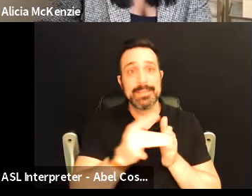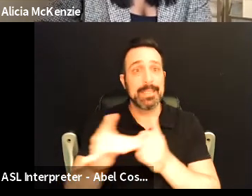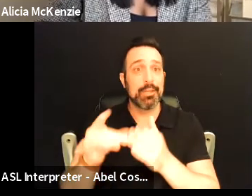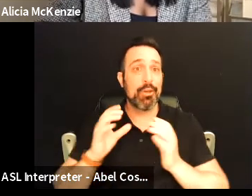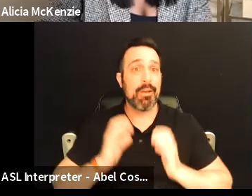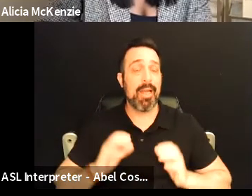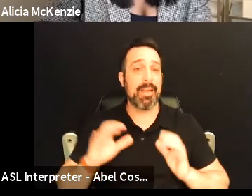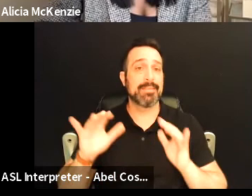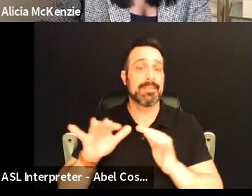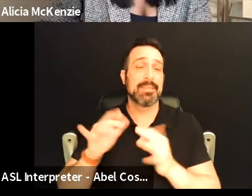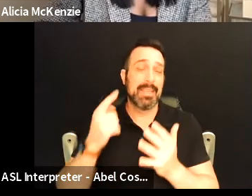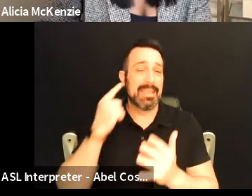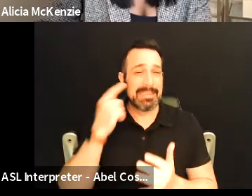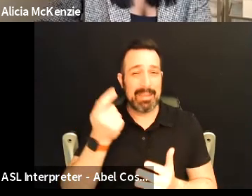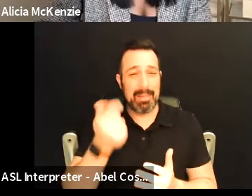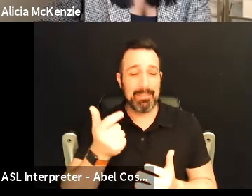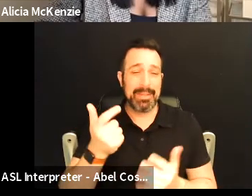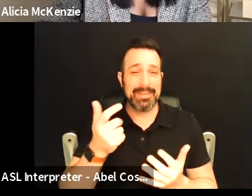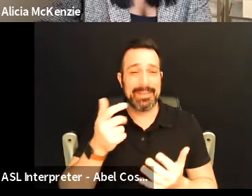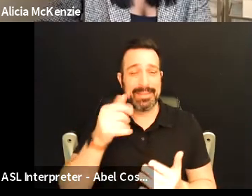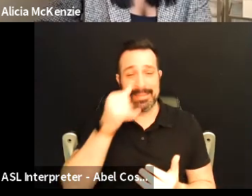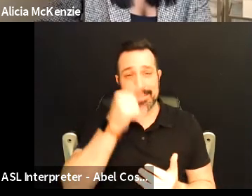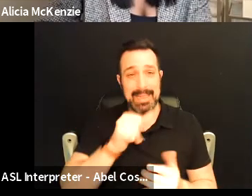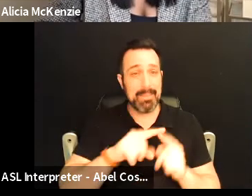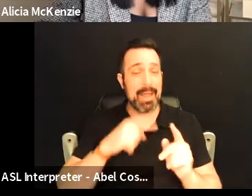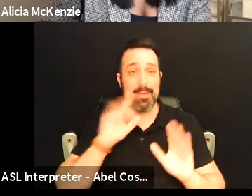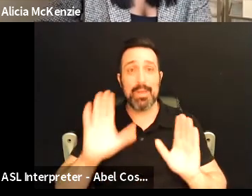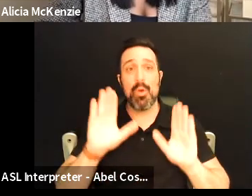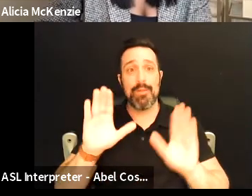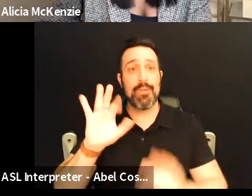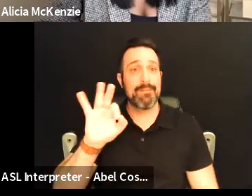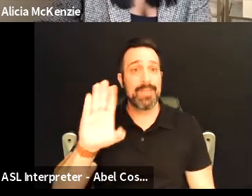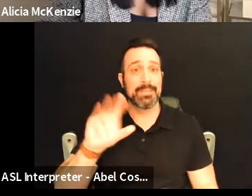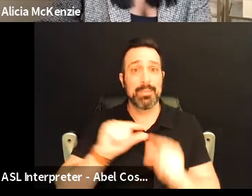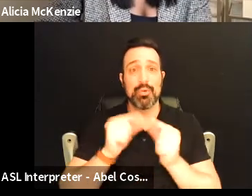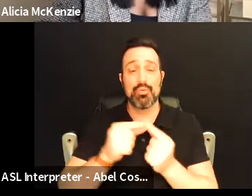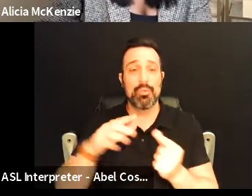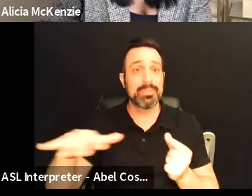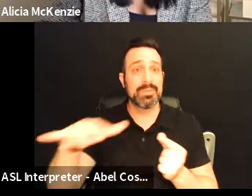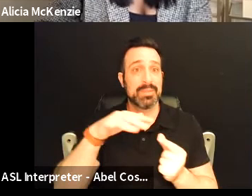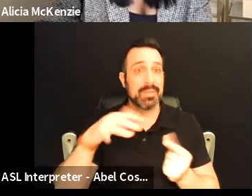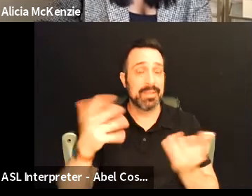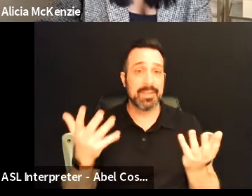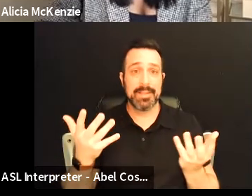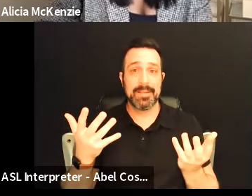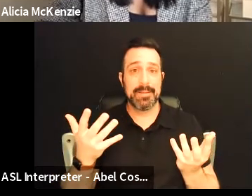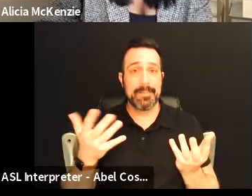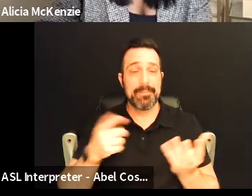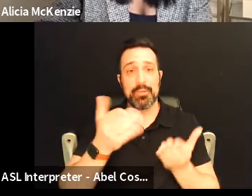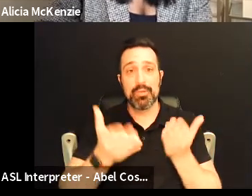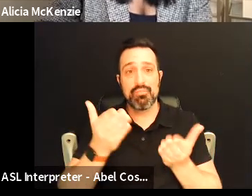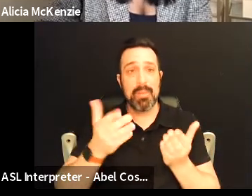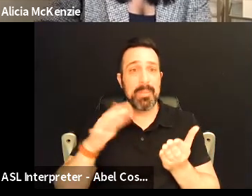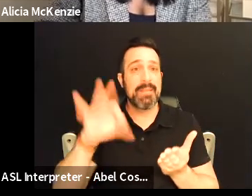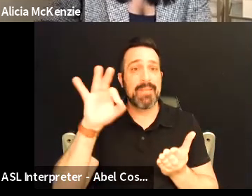is and this is going to sound a little hokey but there are all these wonderful facebook groups out there that um are pro you could probably